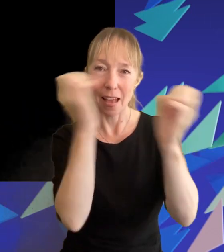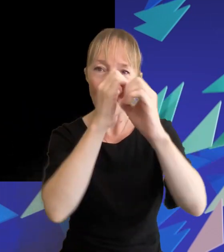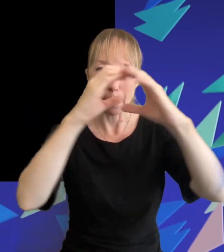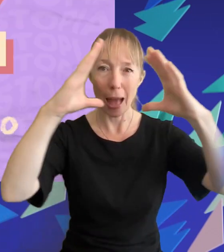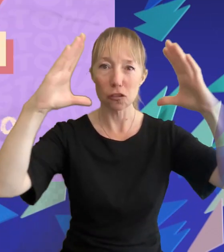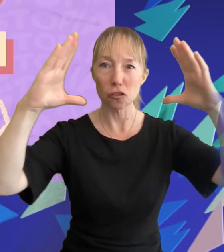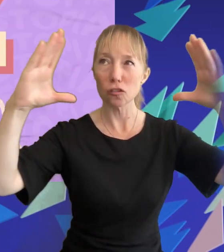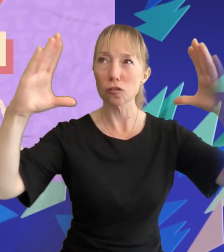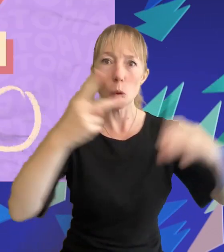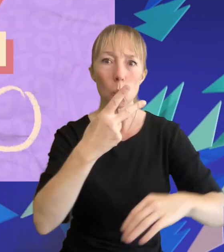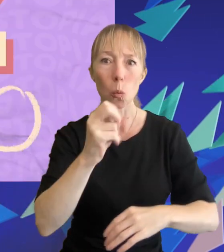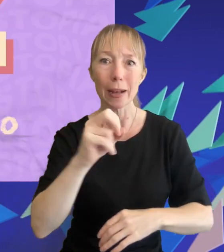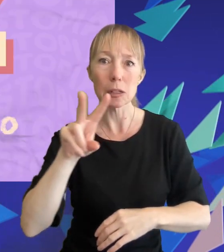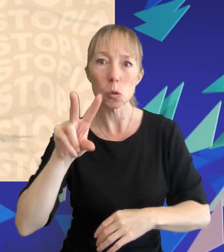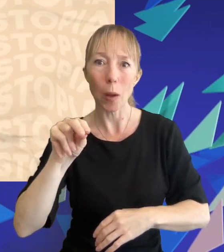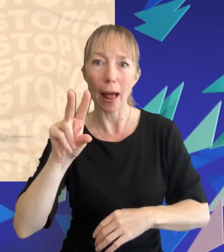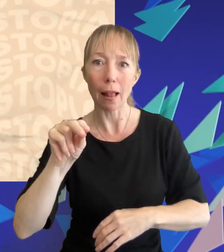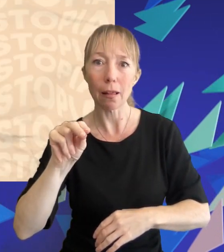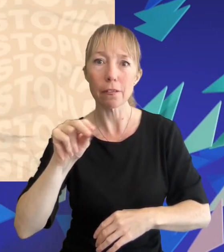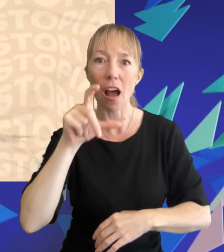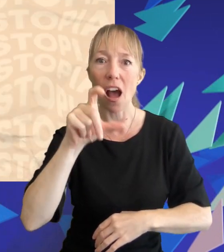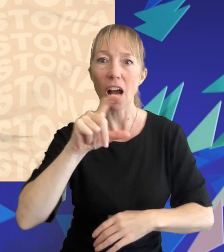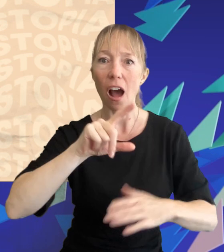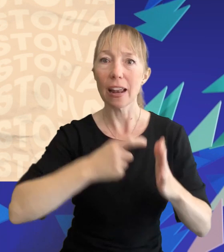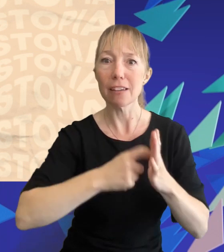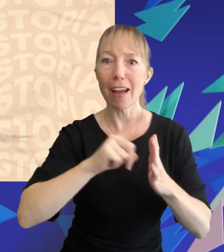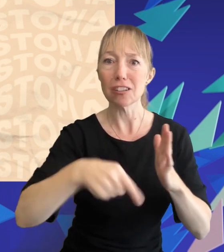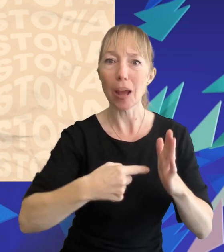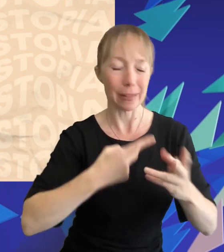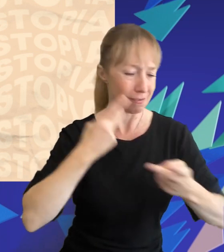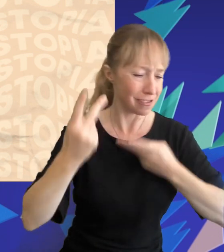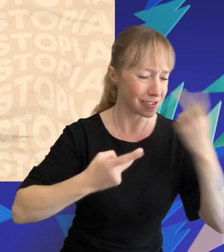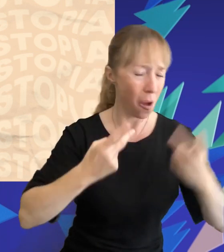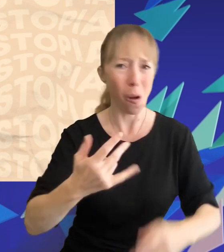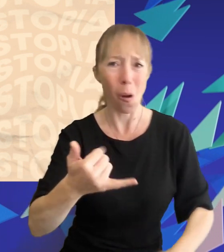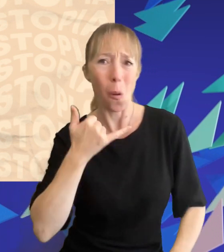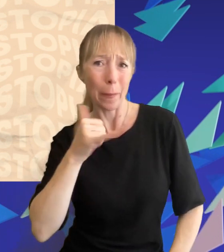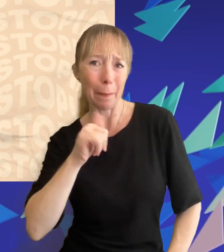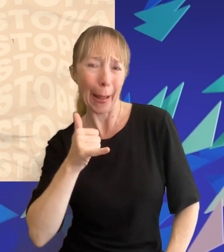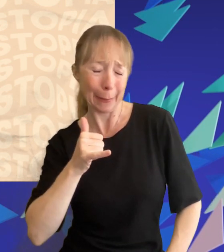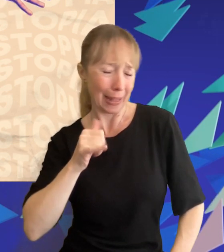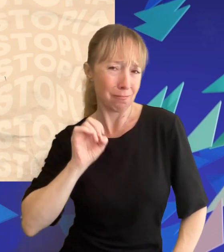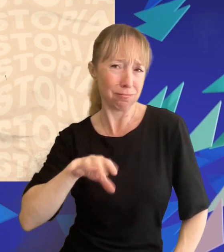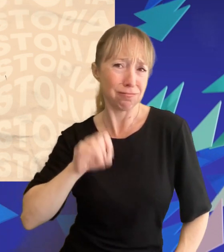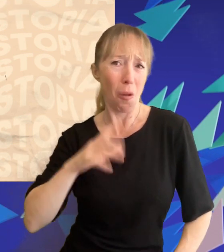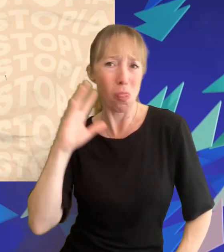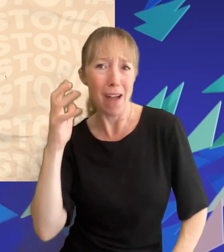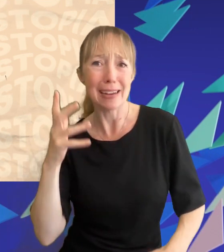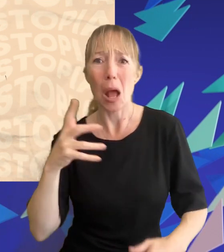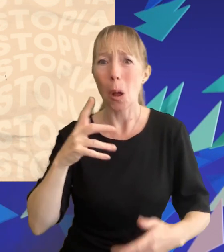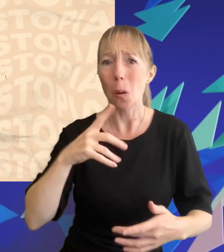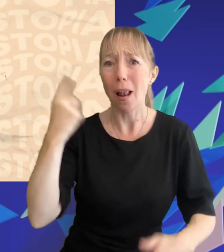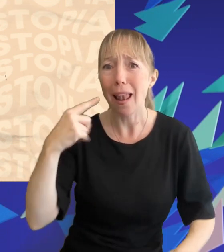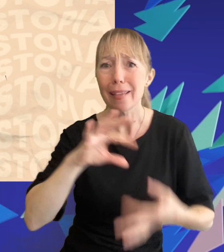it's 2012 carly ray jepson's call me maybe is blasting on the radio the london olympics are on the